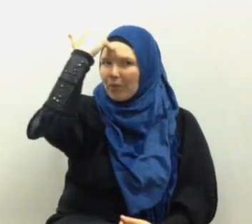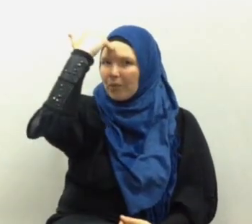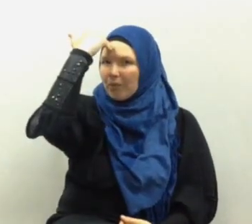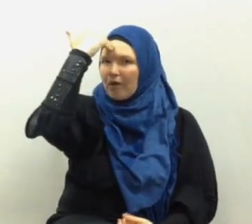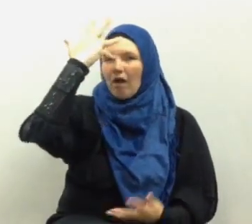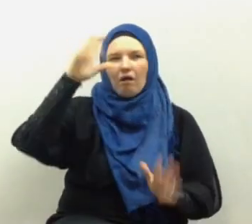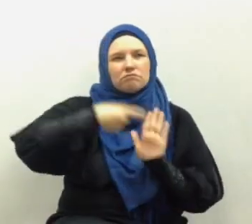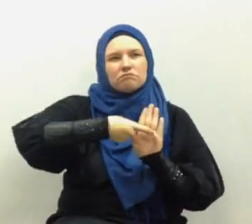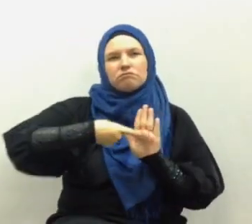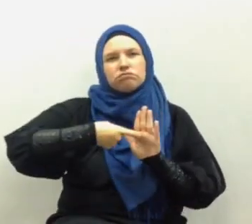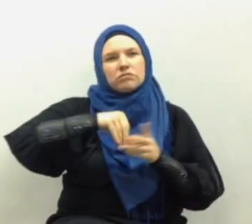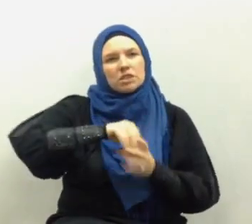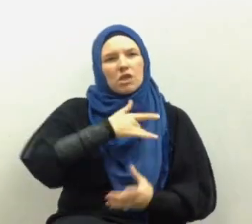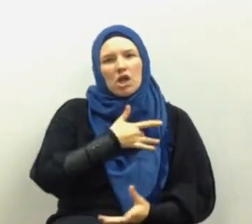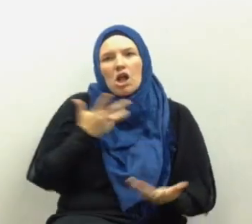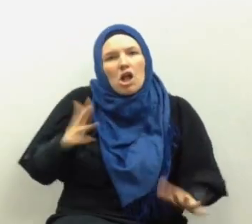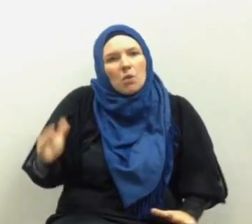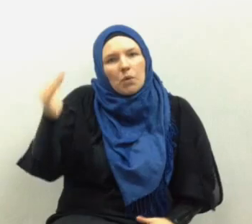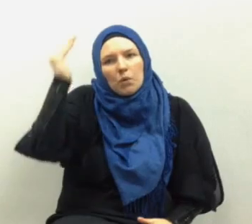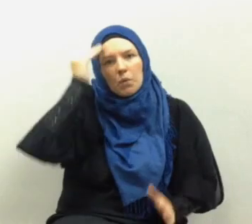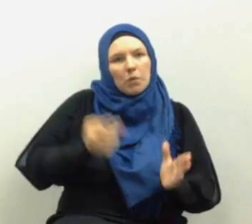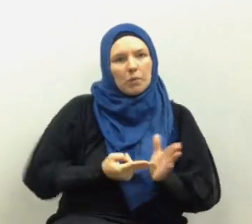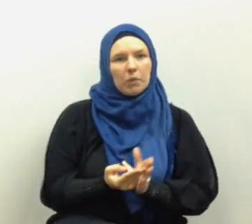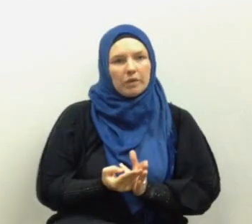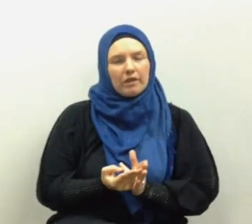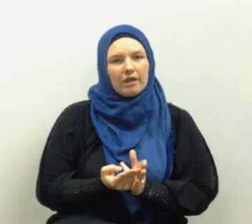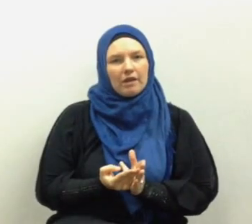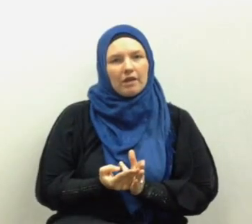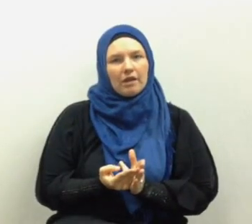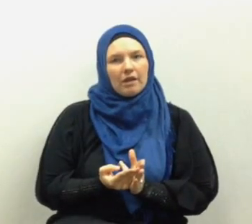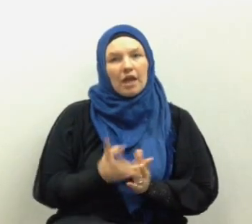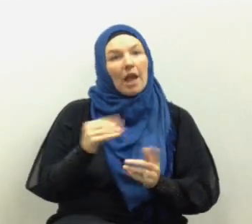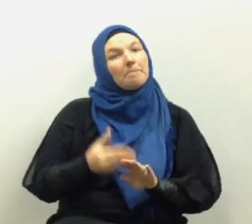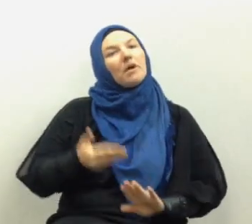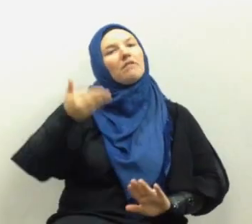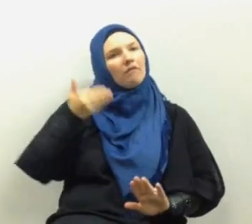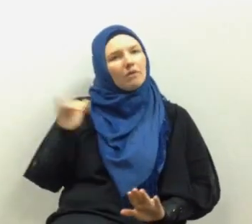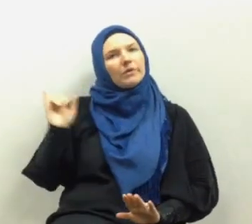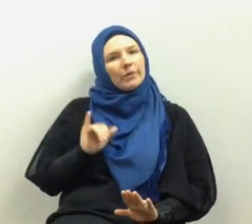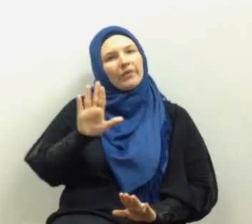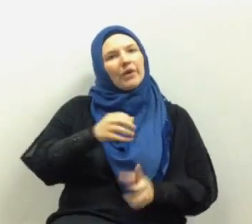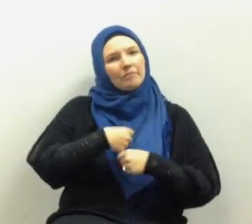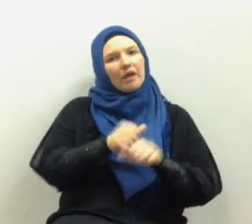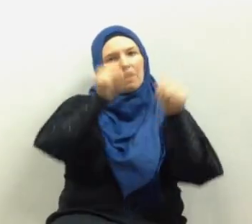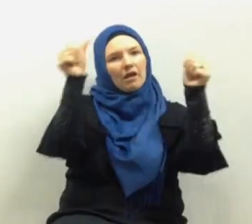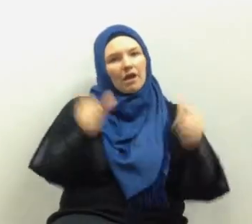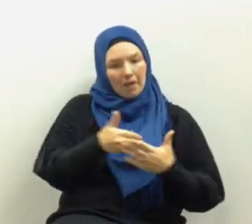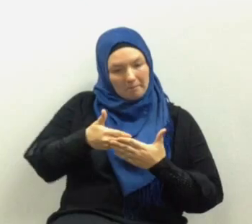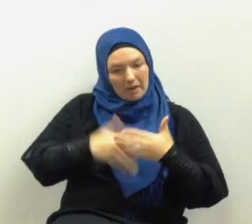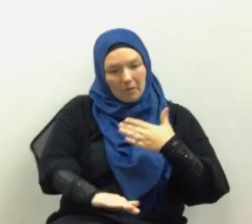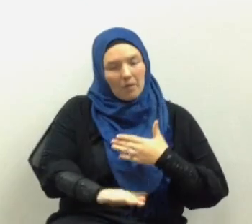it is engraved in their heart from the beginning and even before their